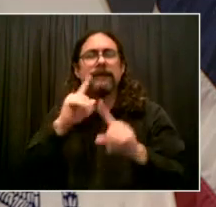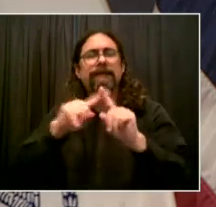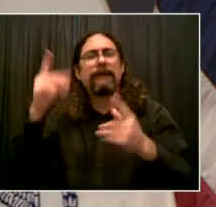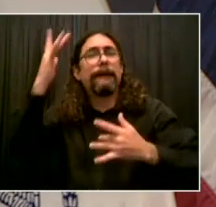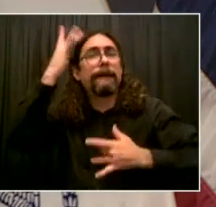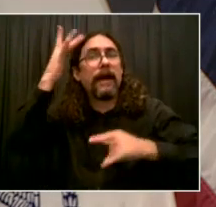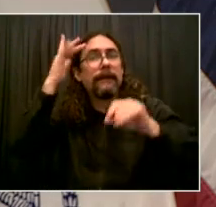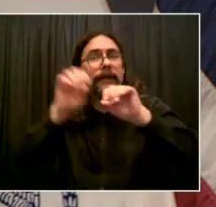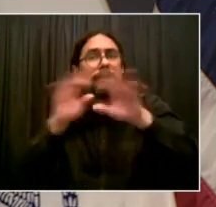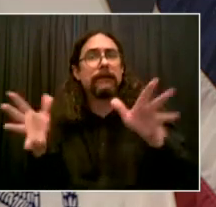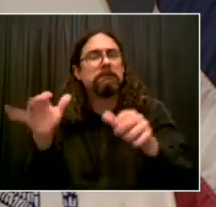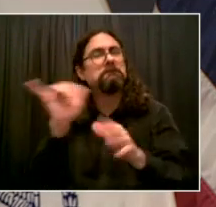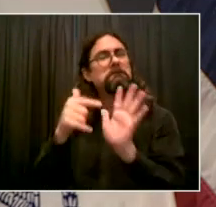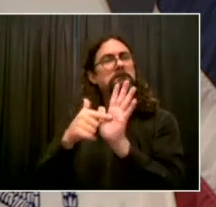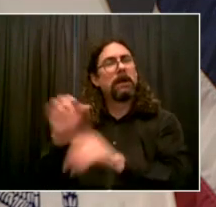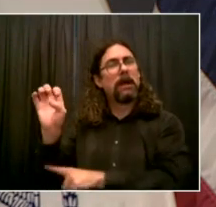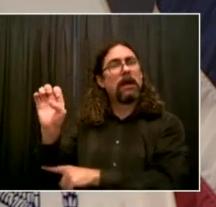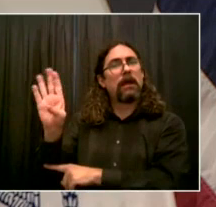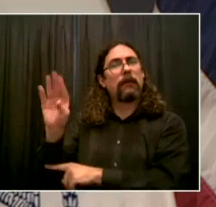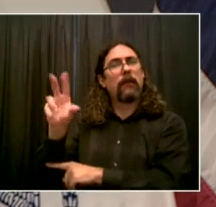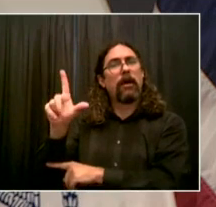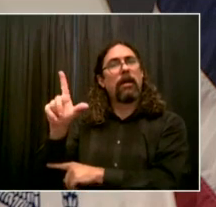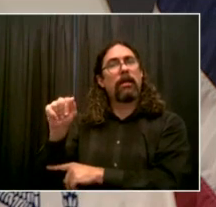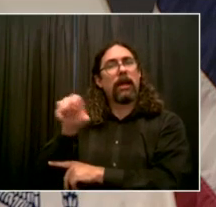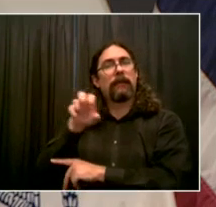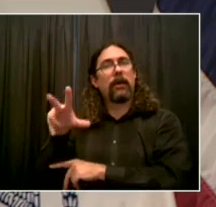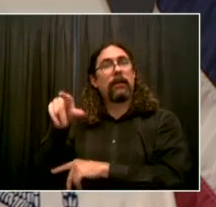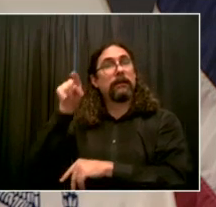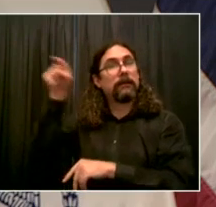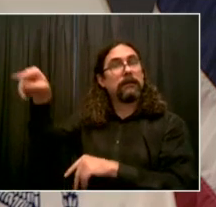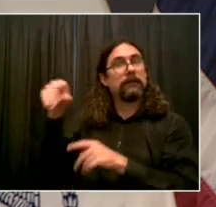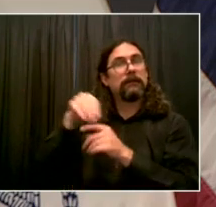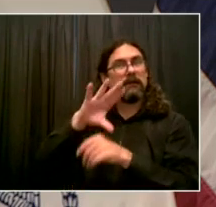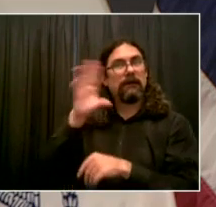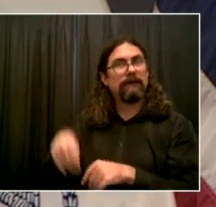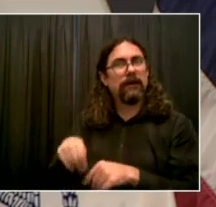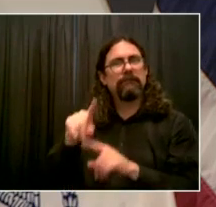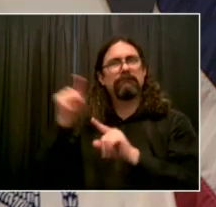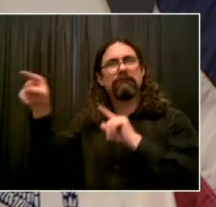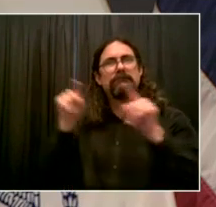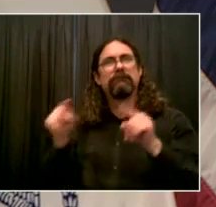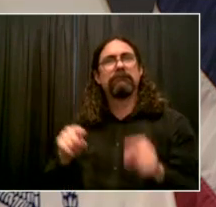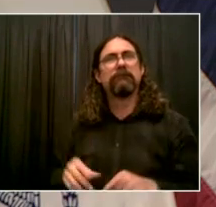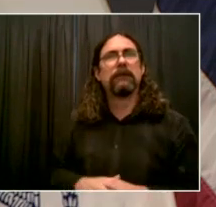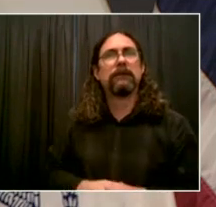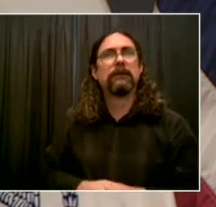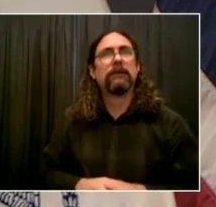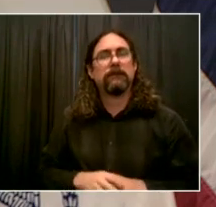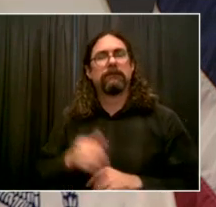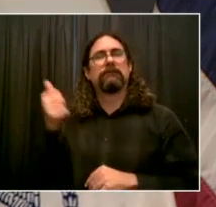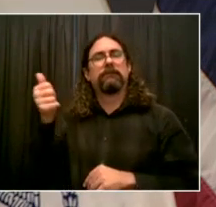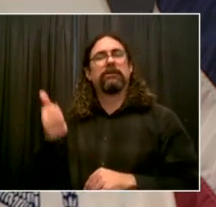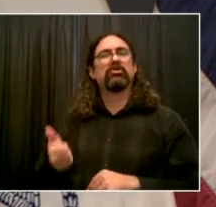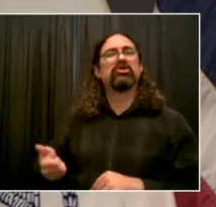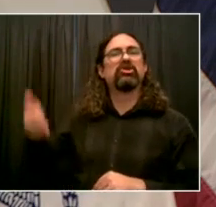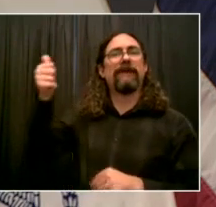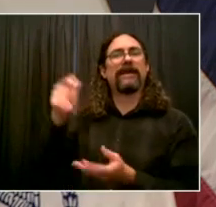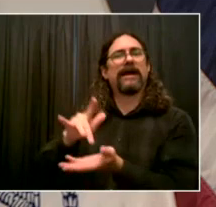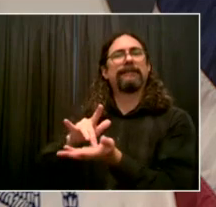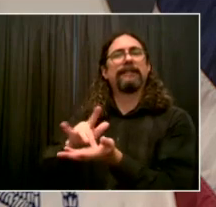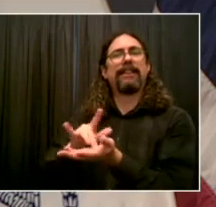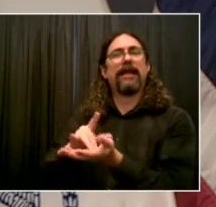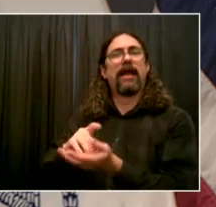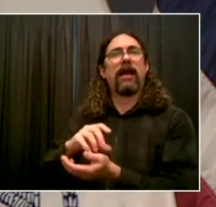She's seen it. She's done it. It's my great pleasure to introduce the chief medical officer of Partners in Health, Dr. Gioia